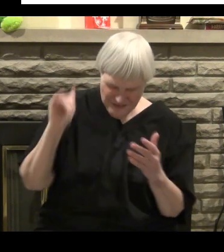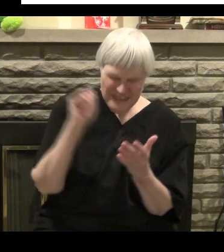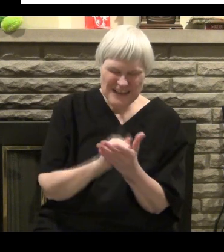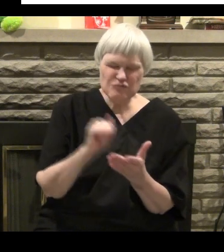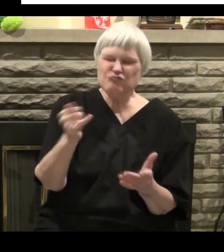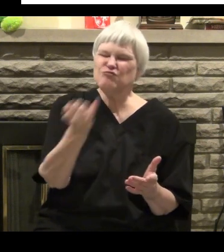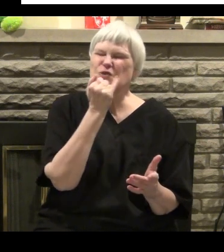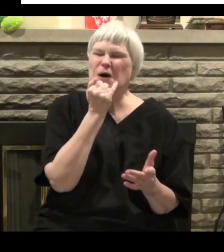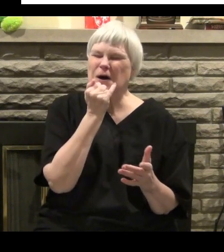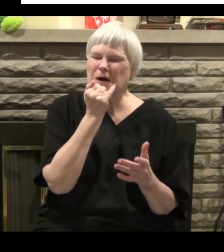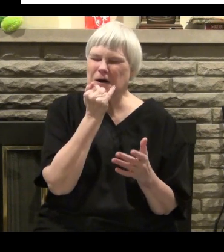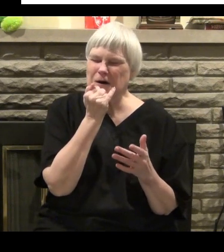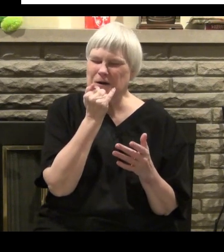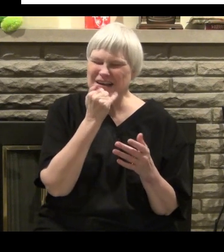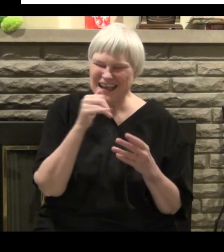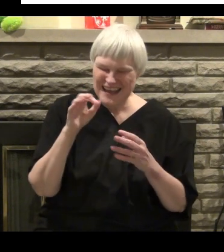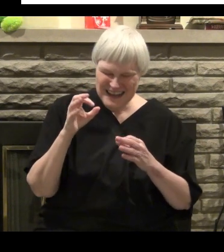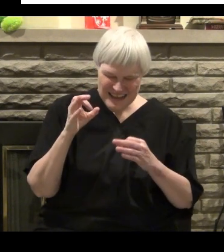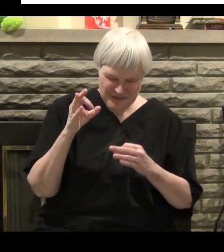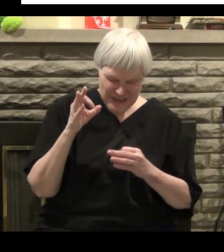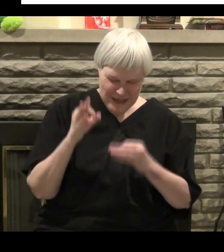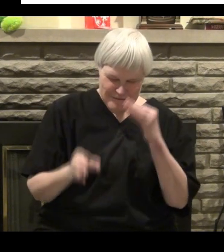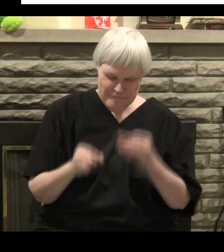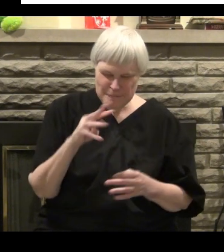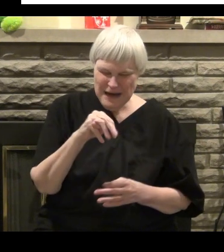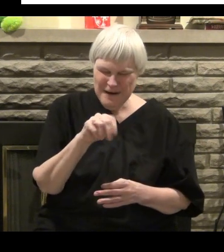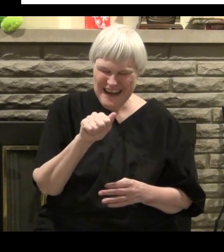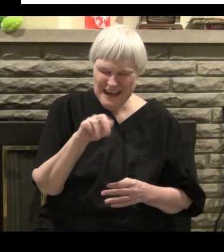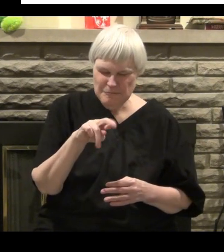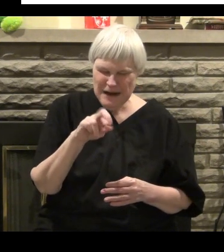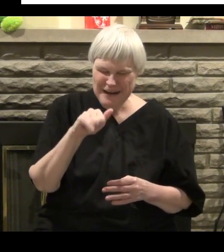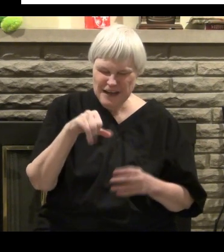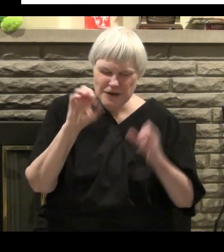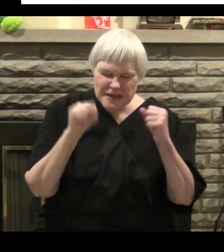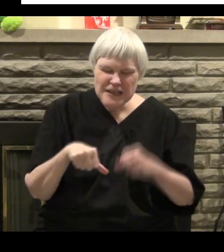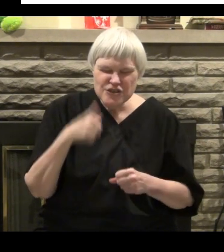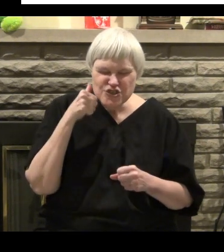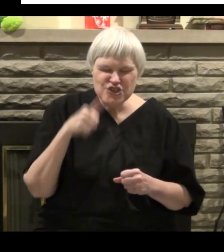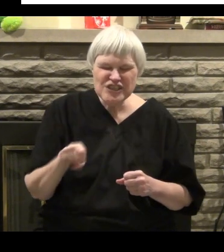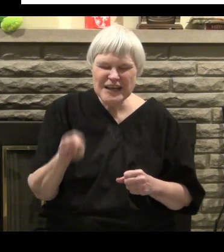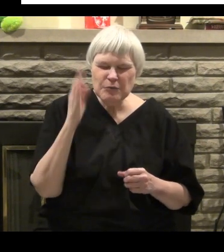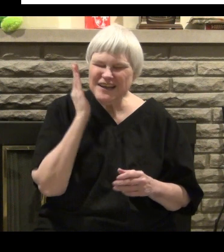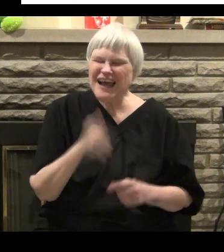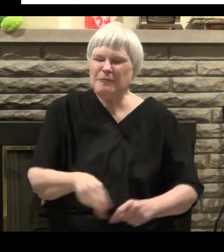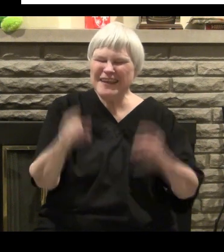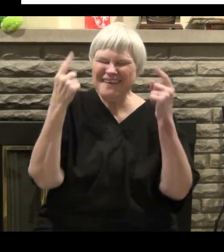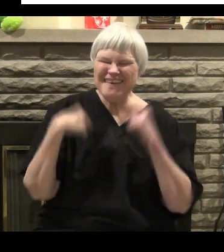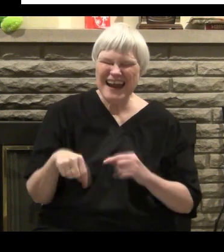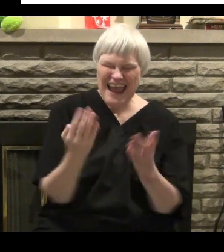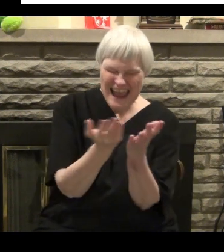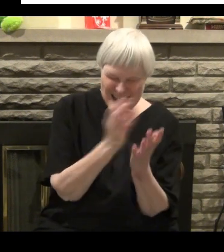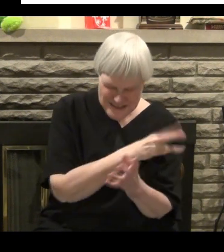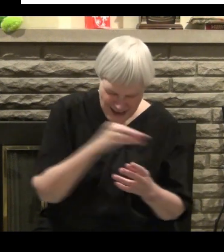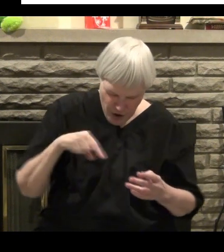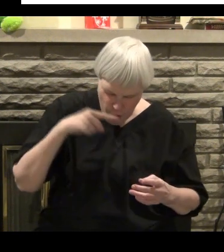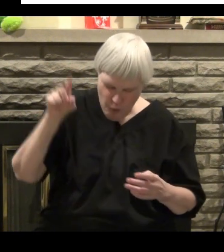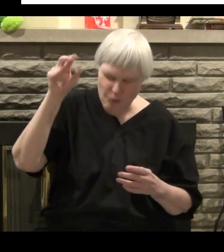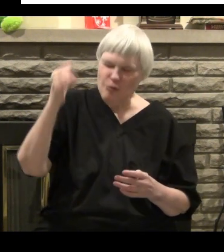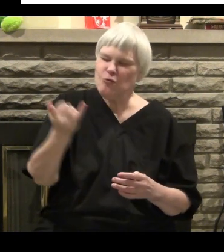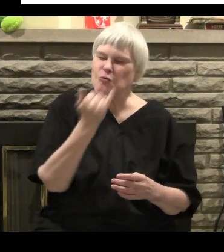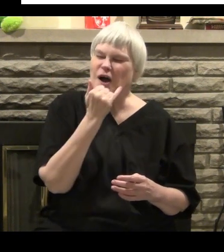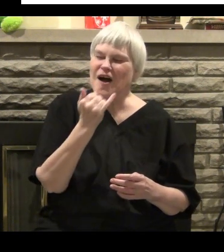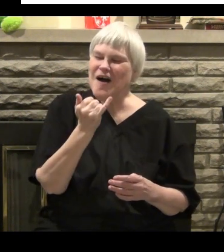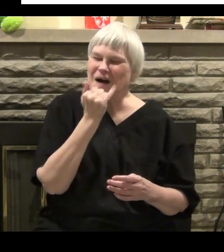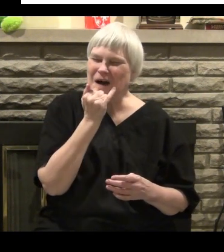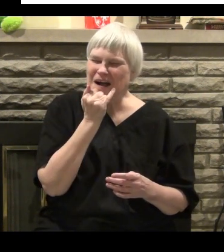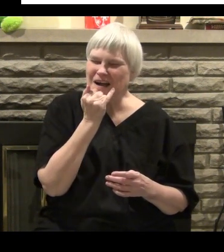that's above Jesus Christ. Wrong. Mary herself if it was possible would come down and tell them you're